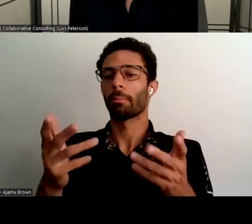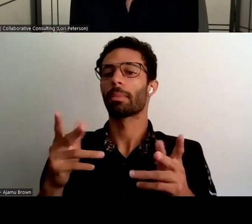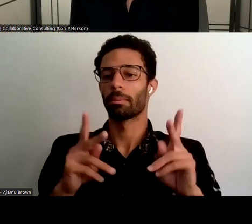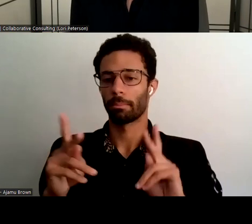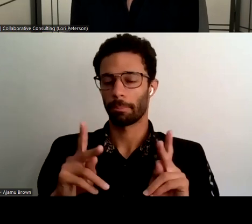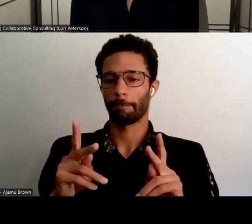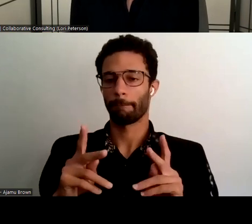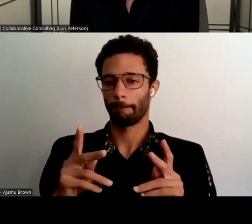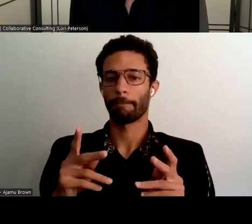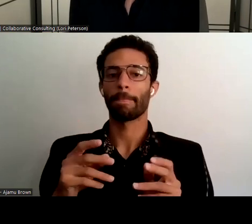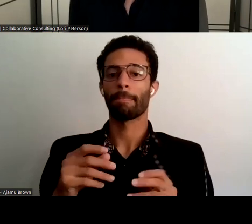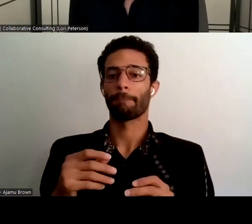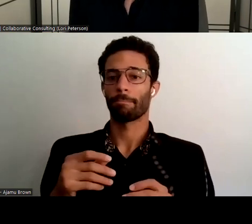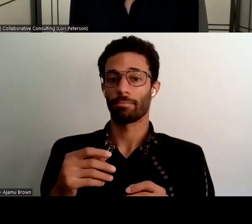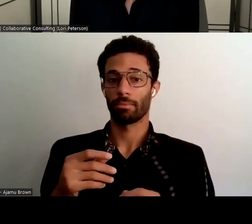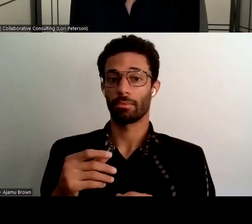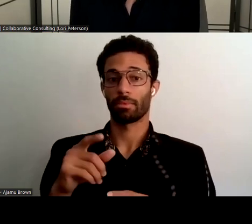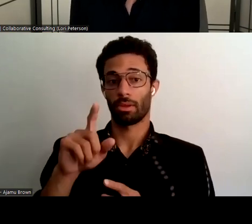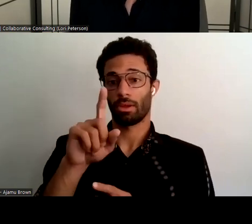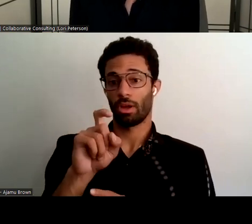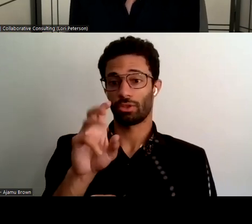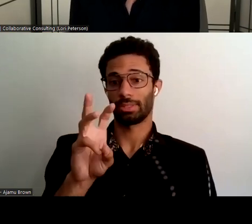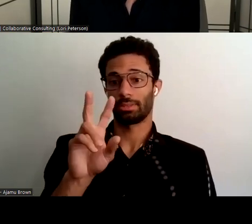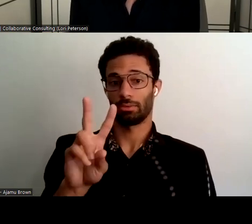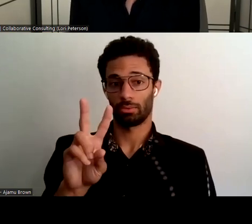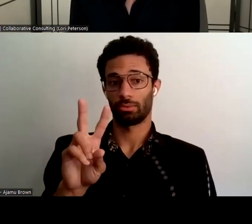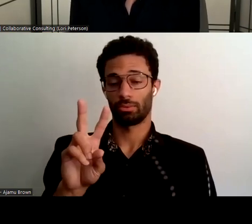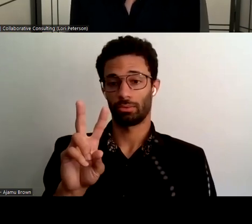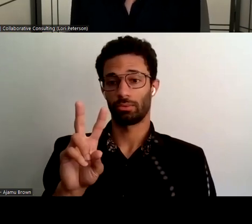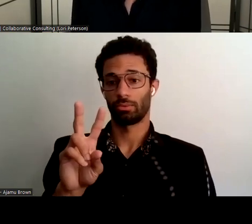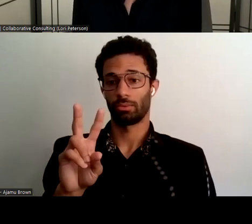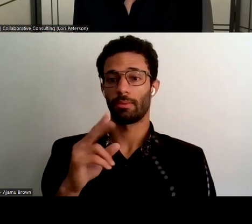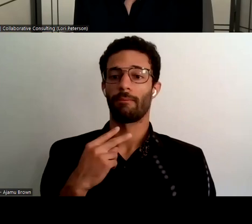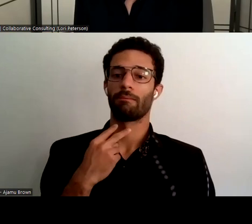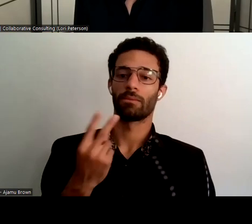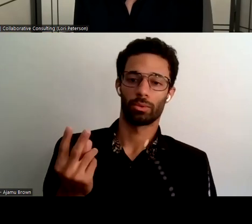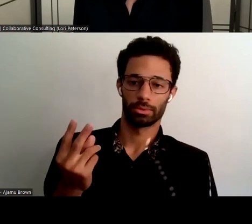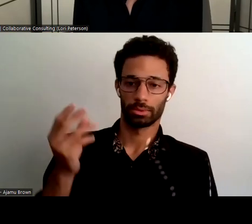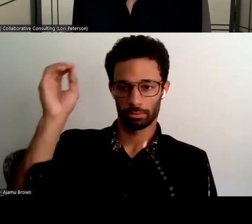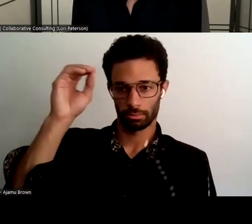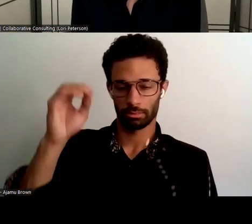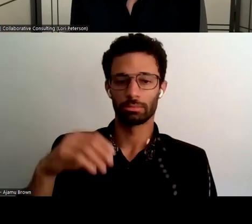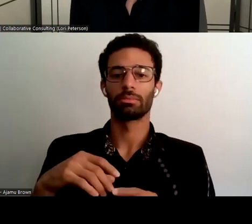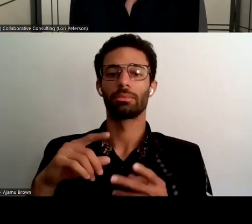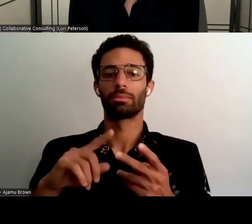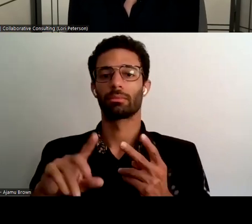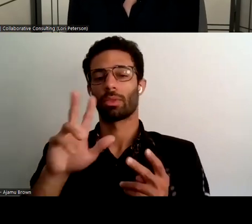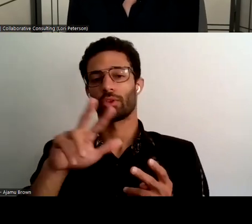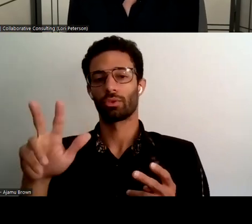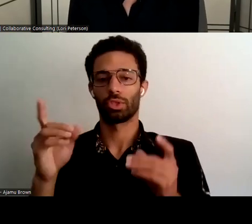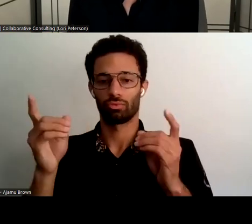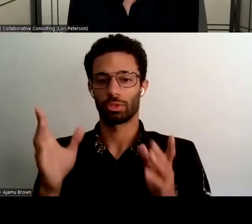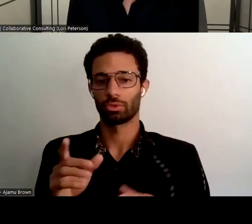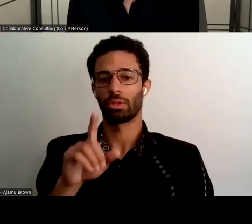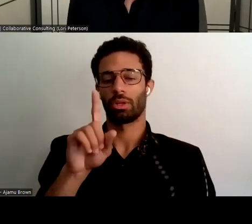times but when you see it on the slide 162 stakeholder voices 33 triple a directors and 129